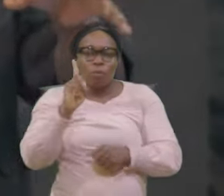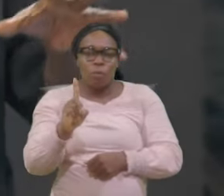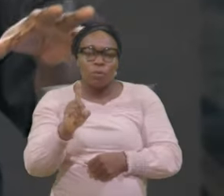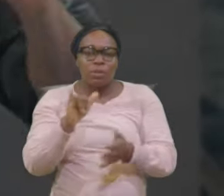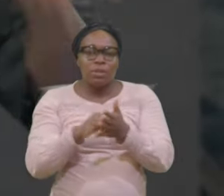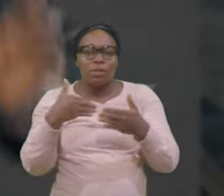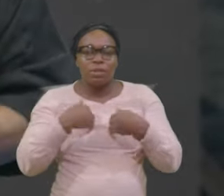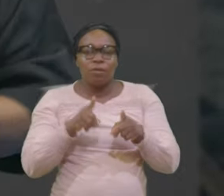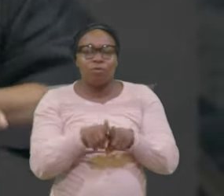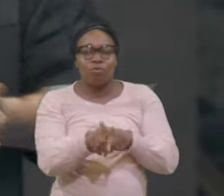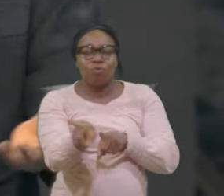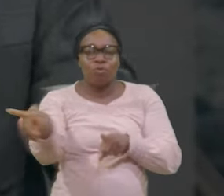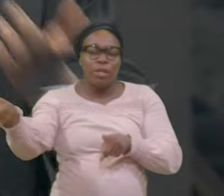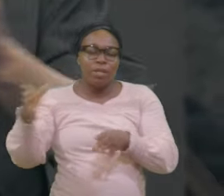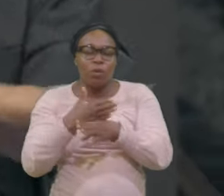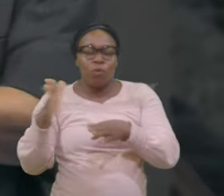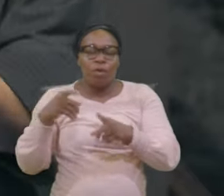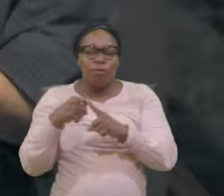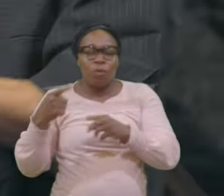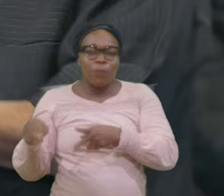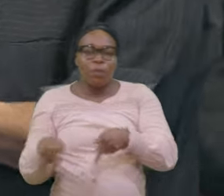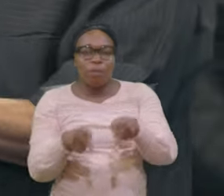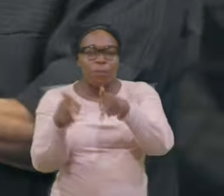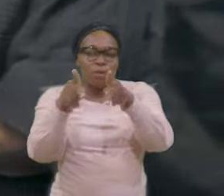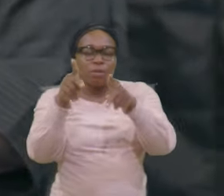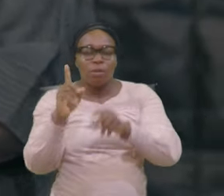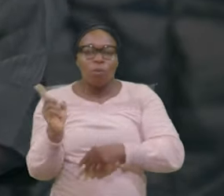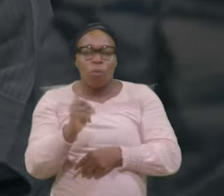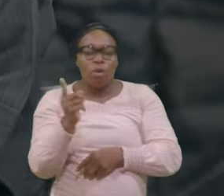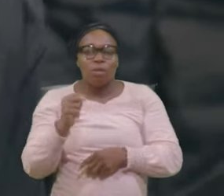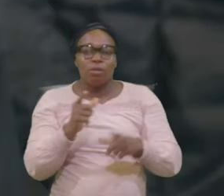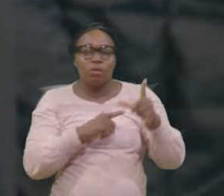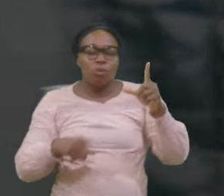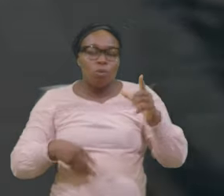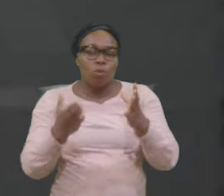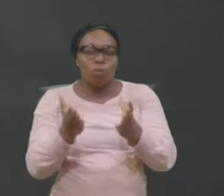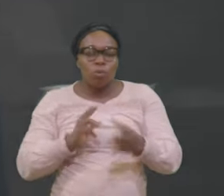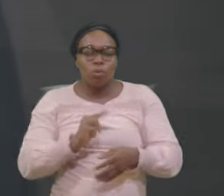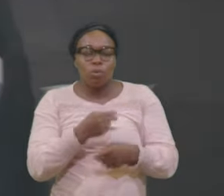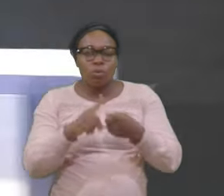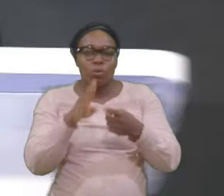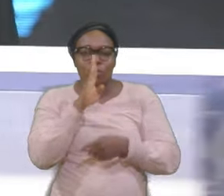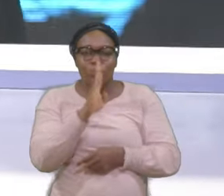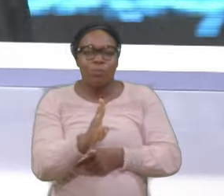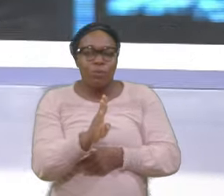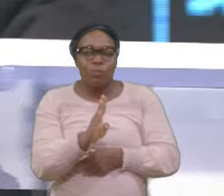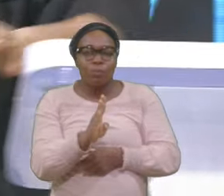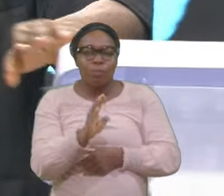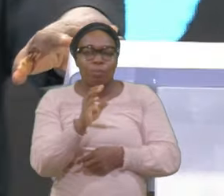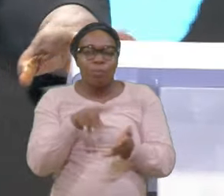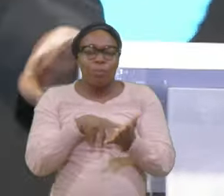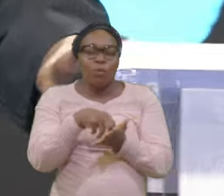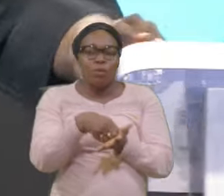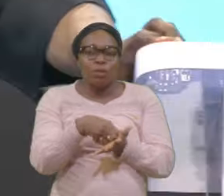past Where the Lord wants us to be Prodigal You know, save on a prodigal prophet